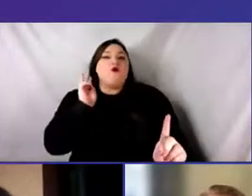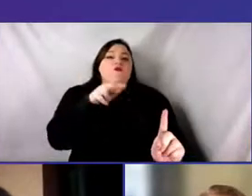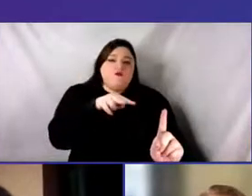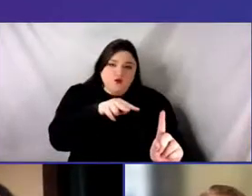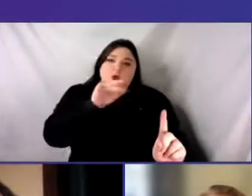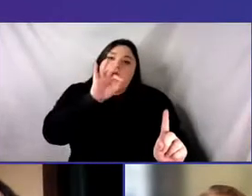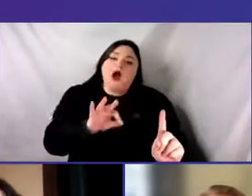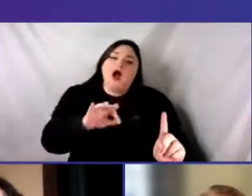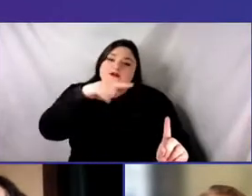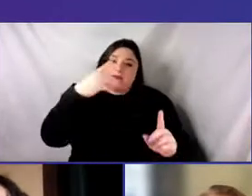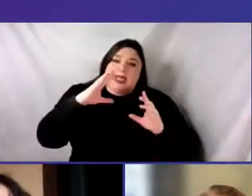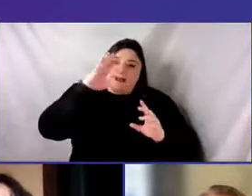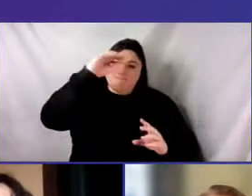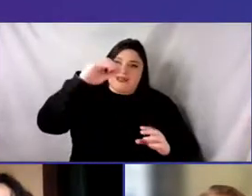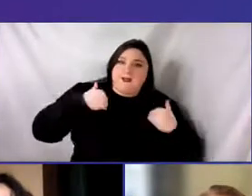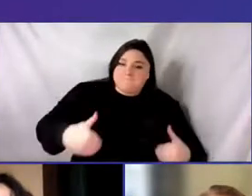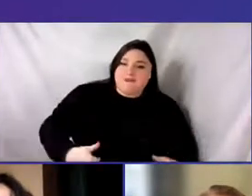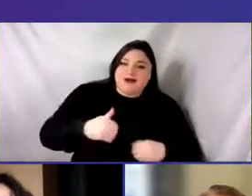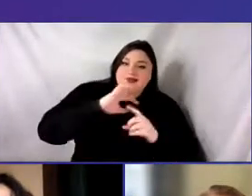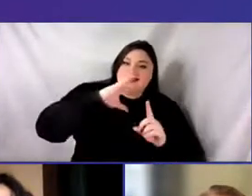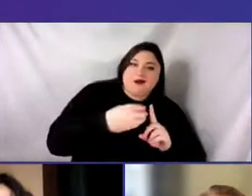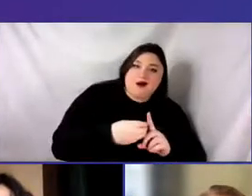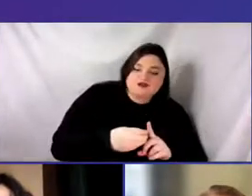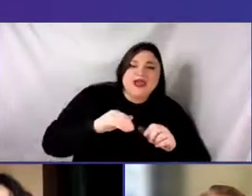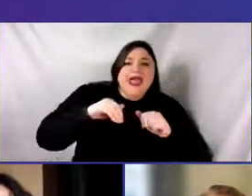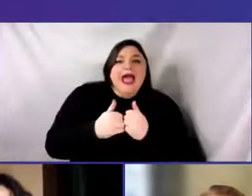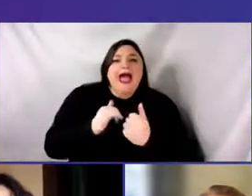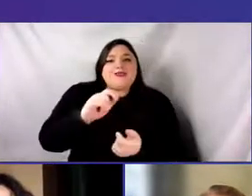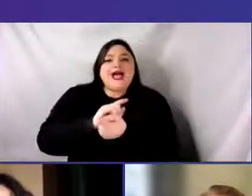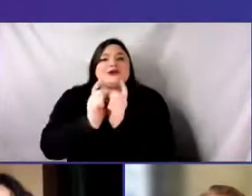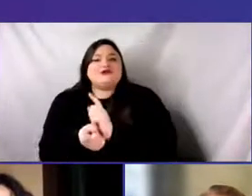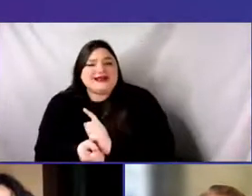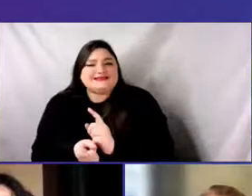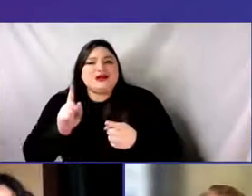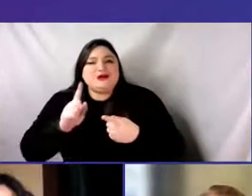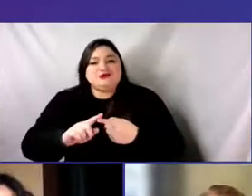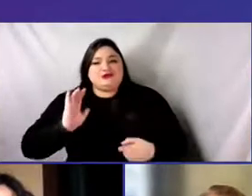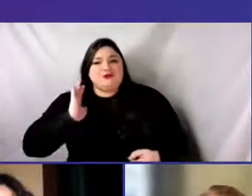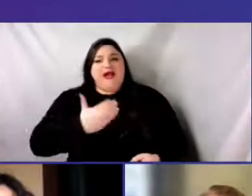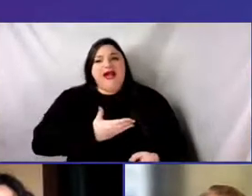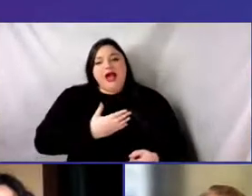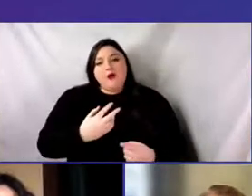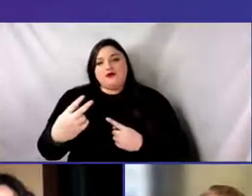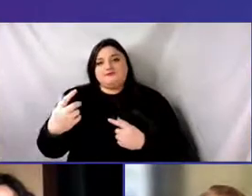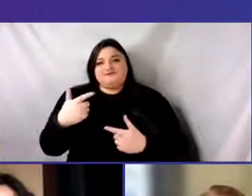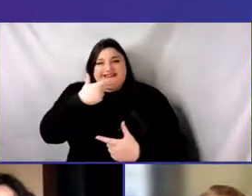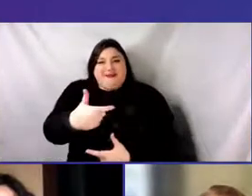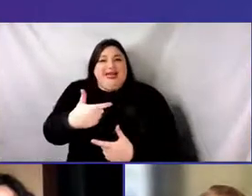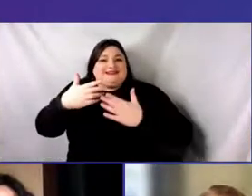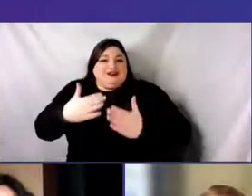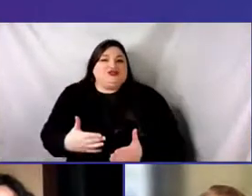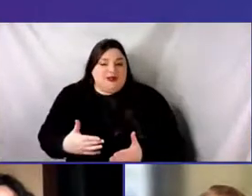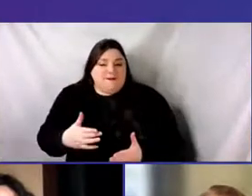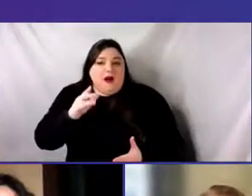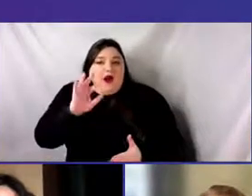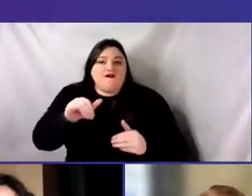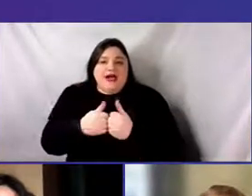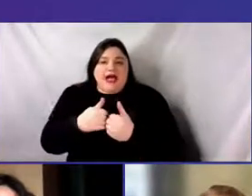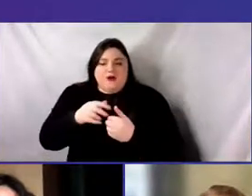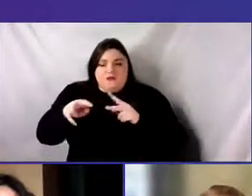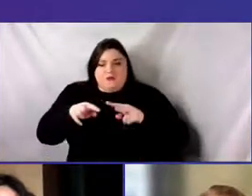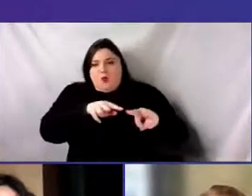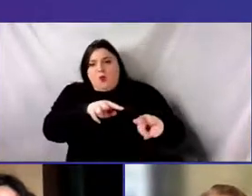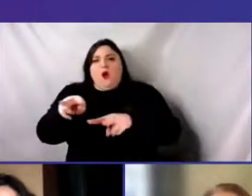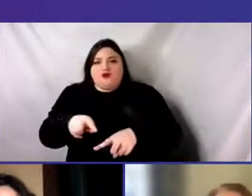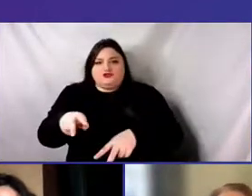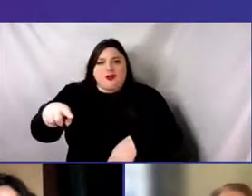and how that might or might not translate into our spectatorship of the Black male body in